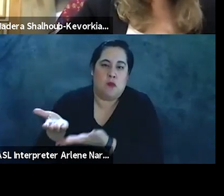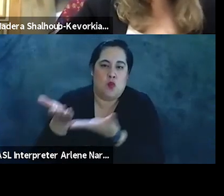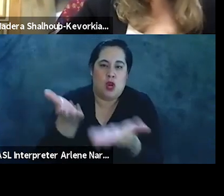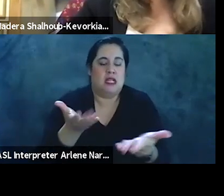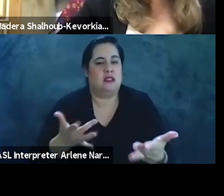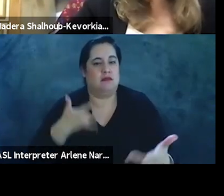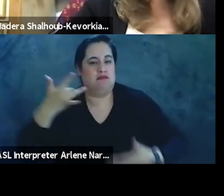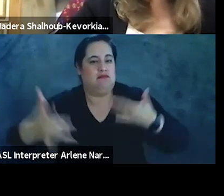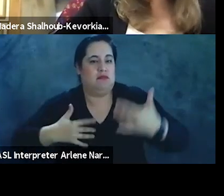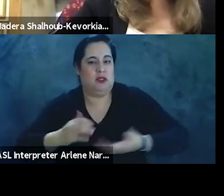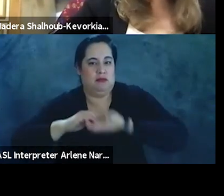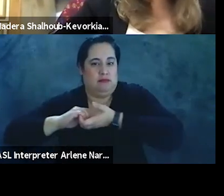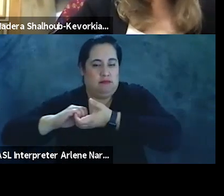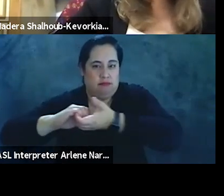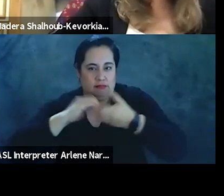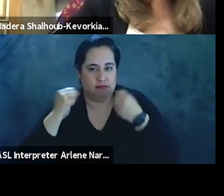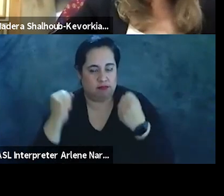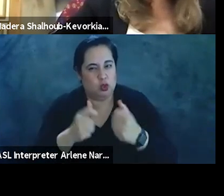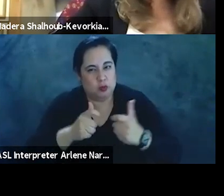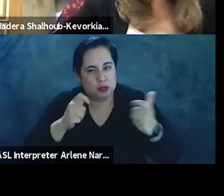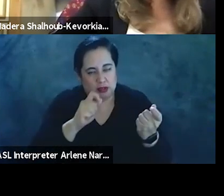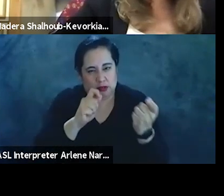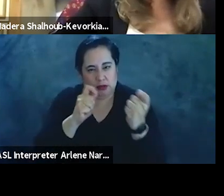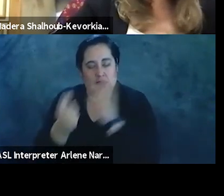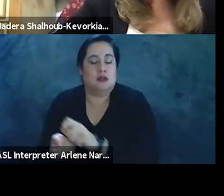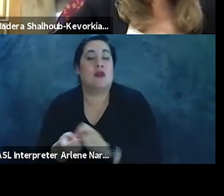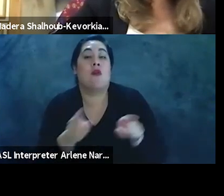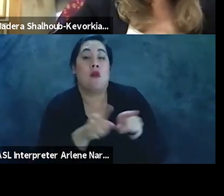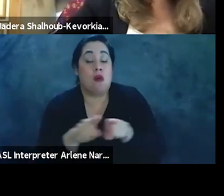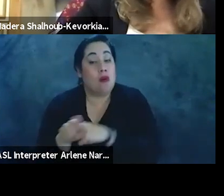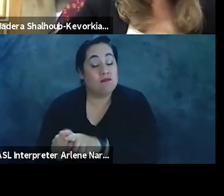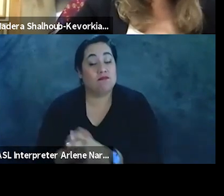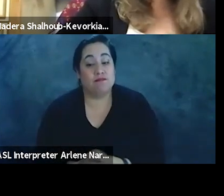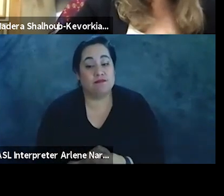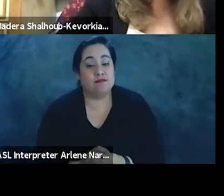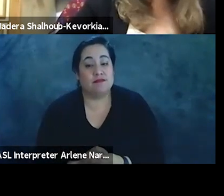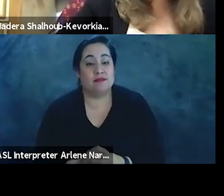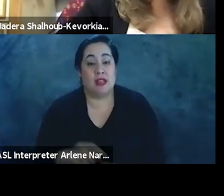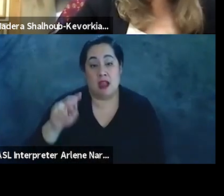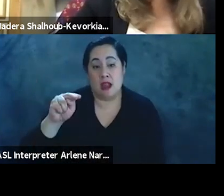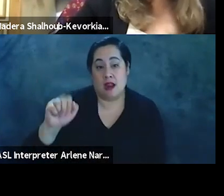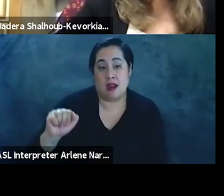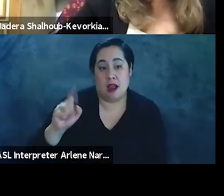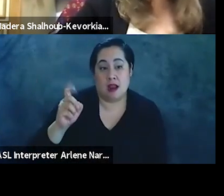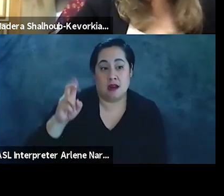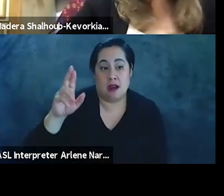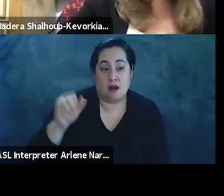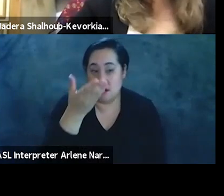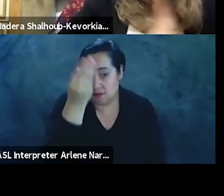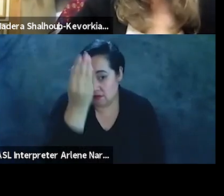solidarity to a wide range of movements. And Madara has told us that